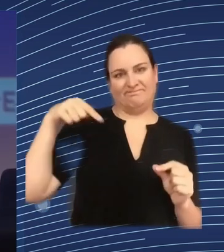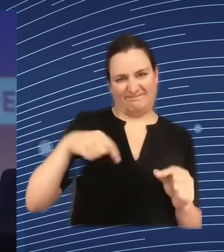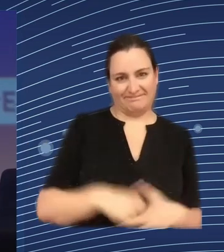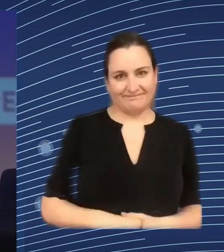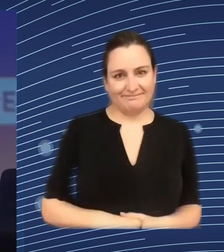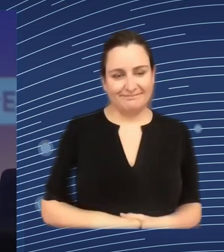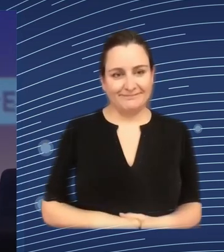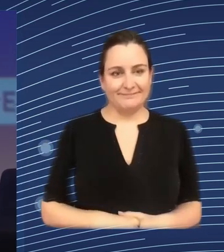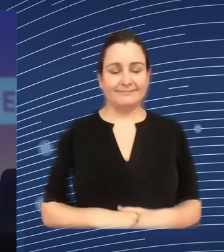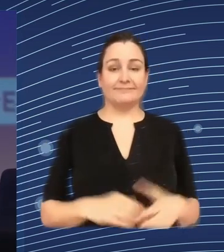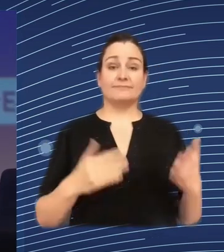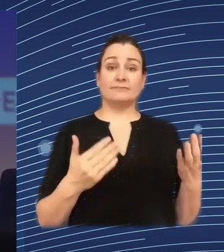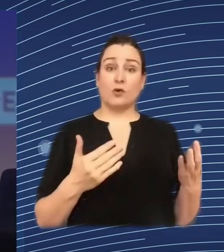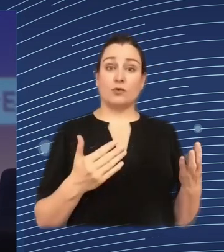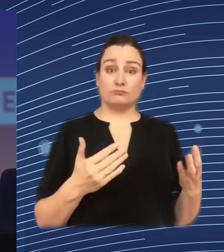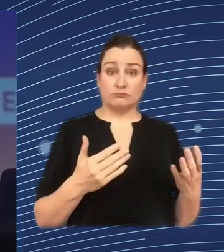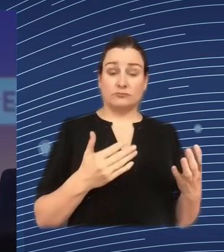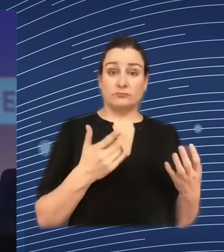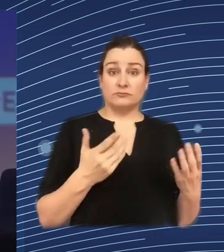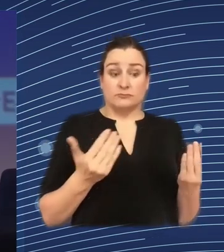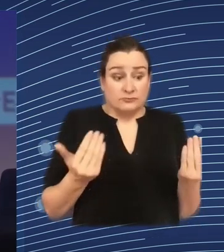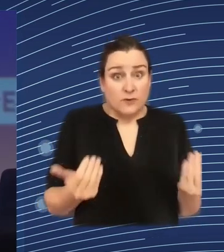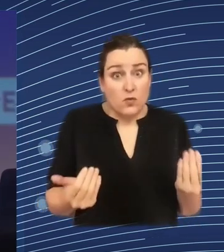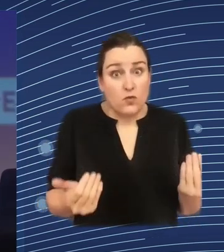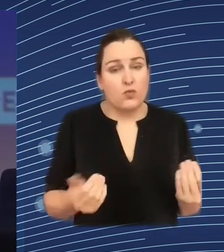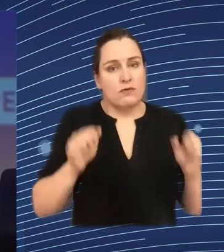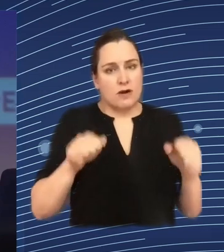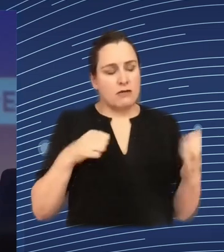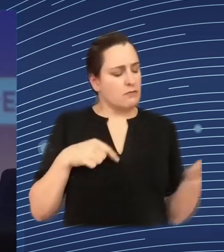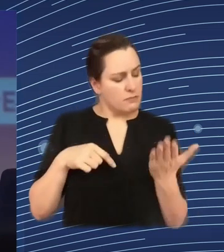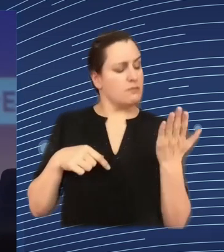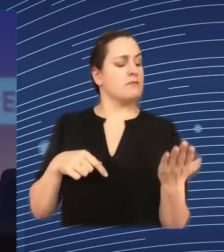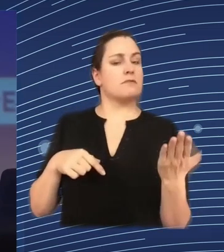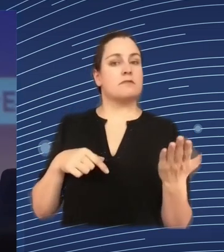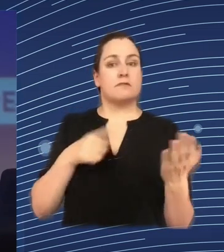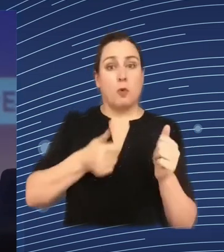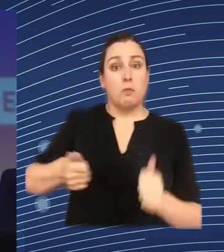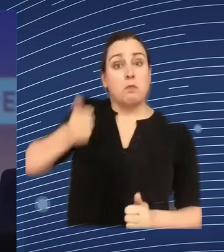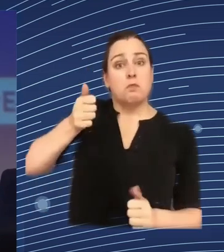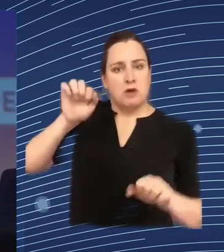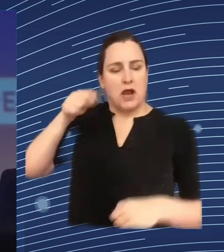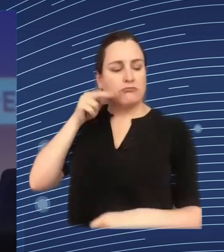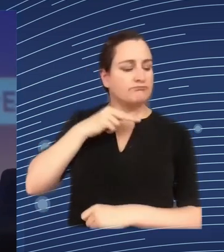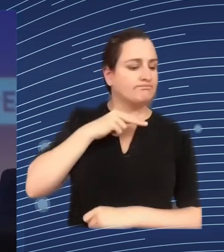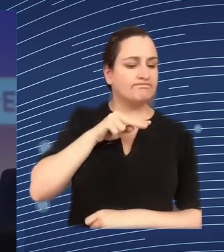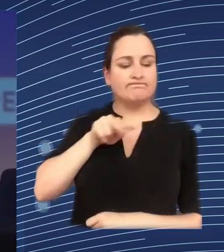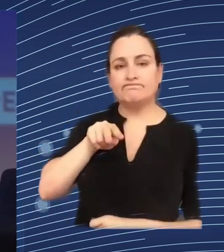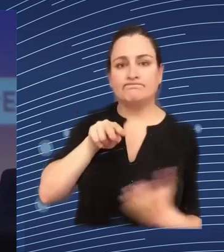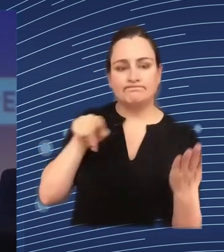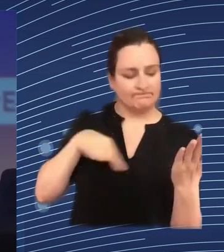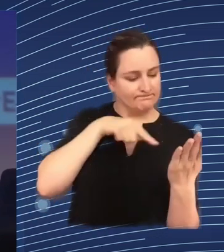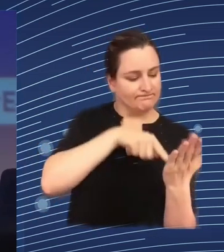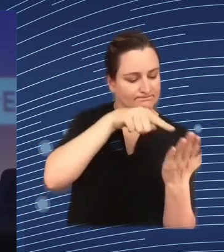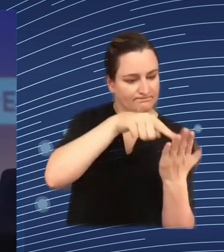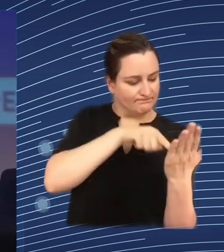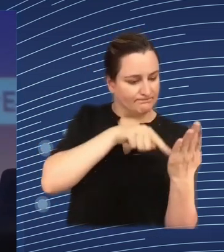and minute by minute individual employee performance values would be required for the control